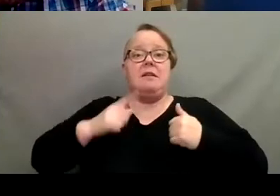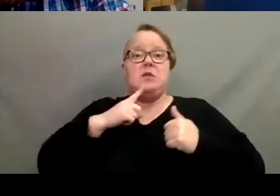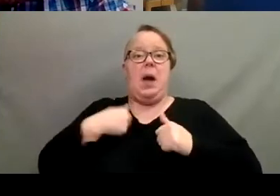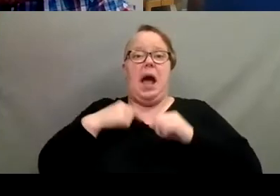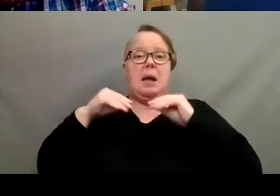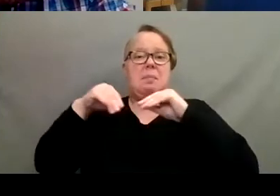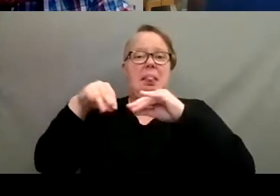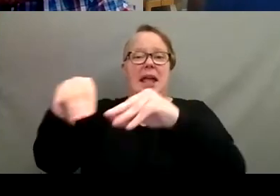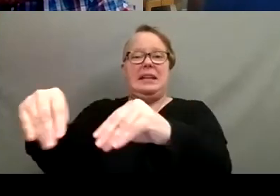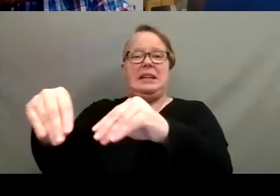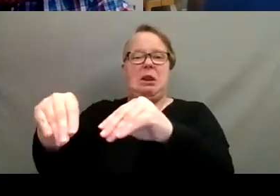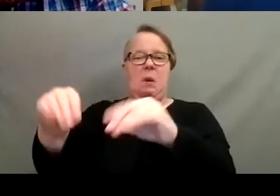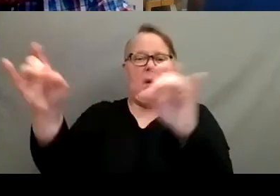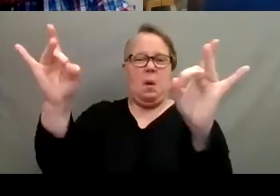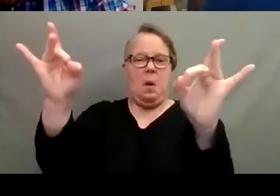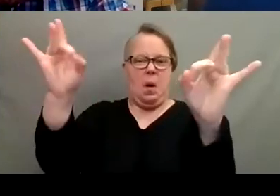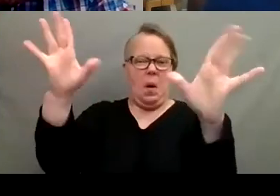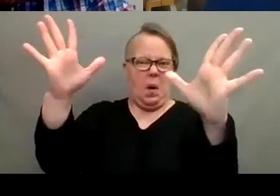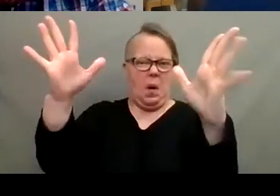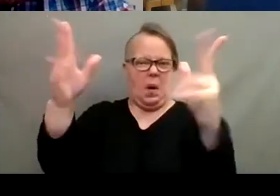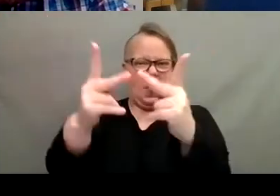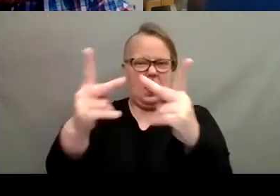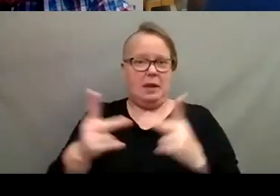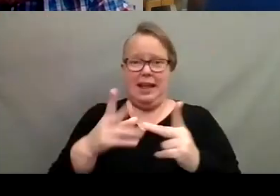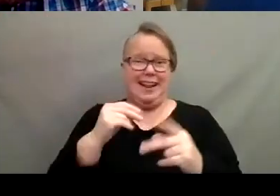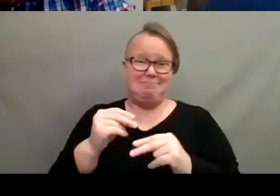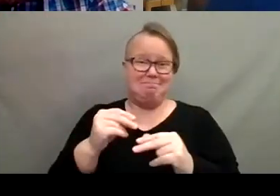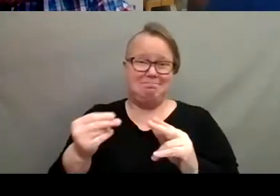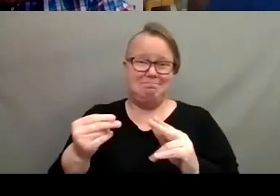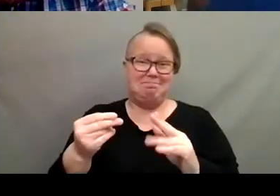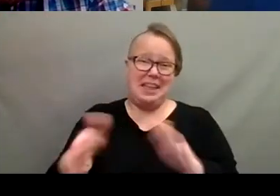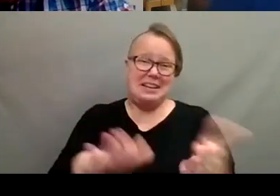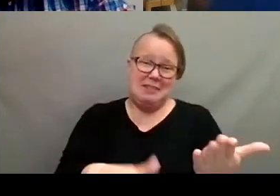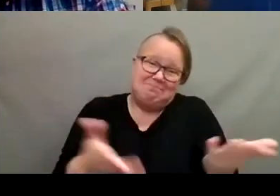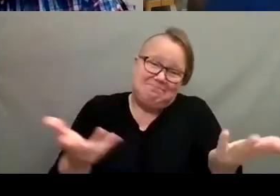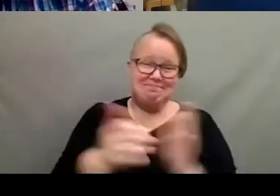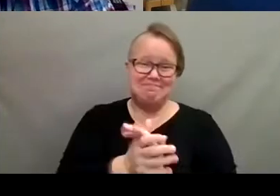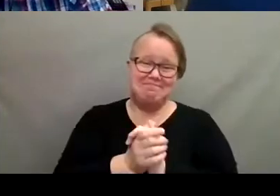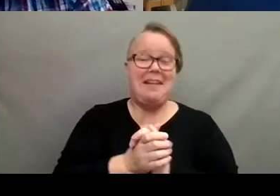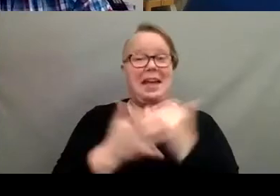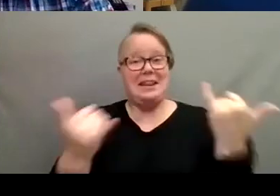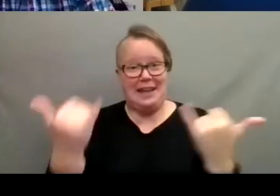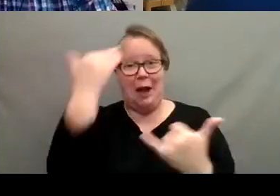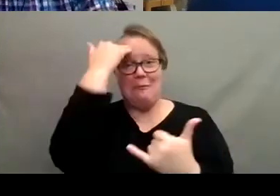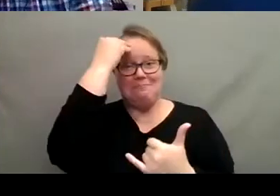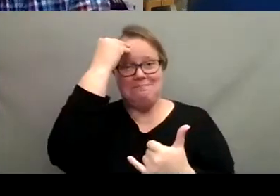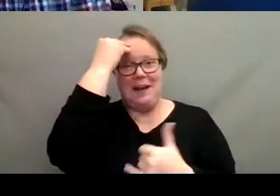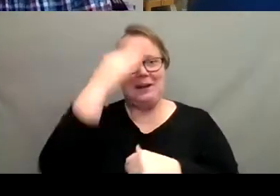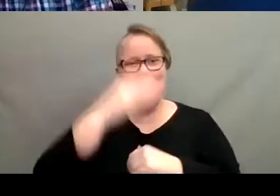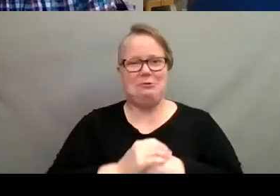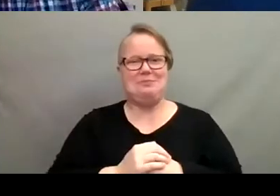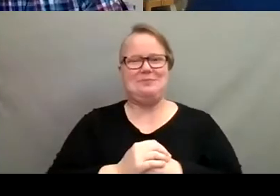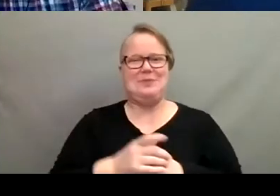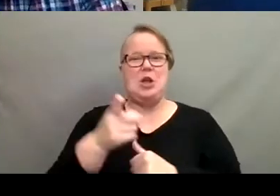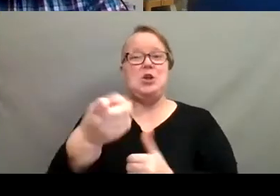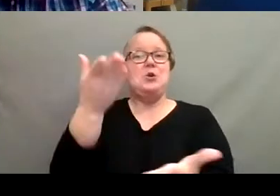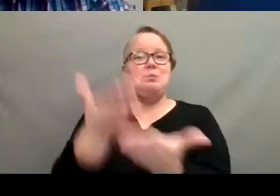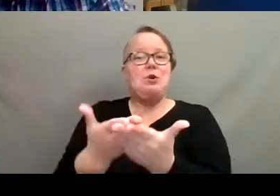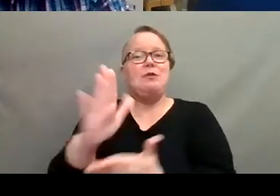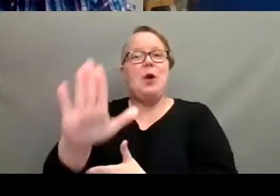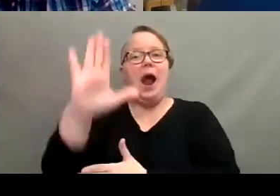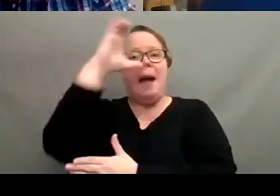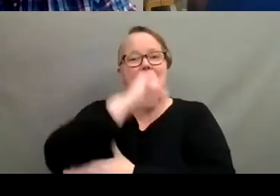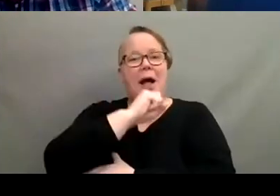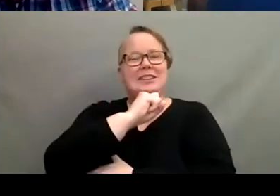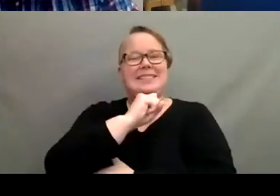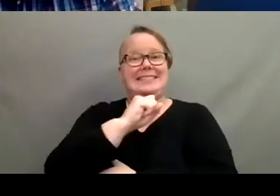horrible locations and they didn't survive. So now I know. You proved your hypothesis. you go. That's